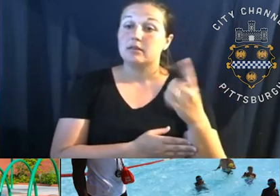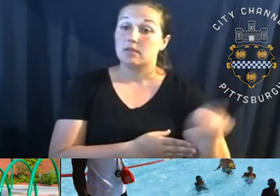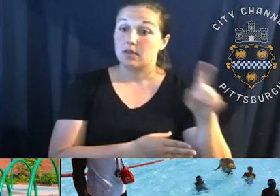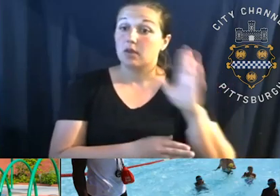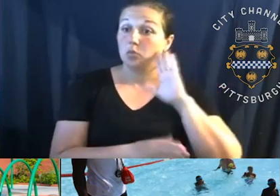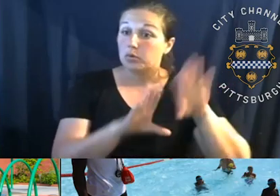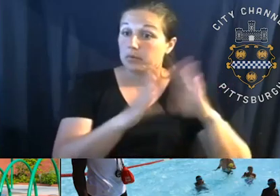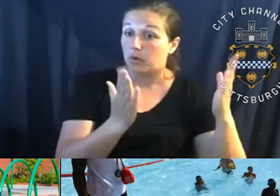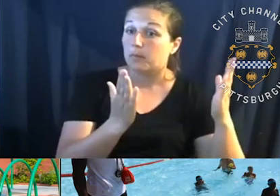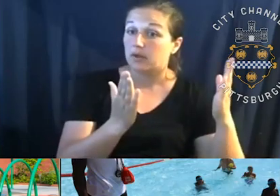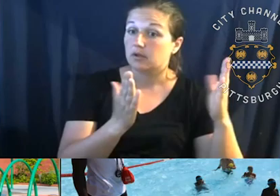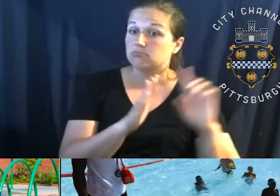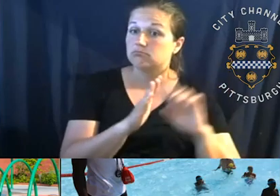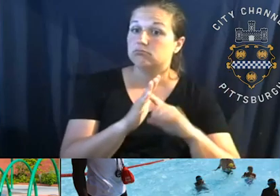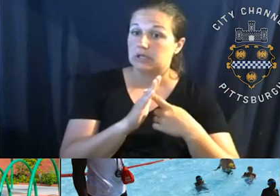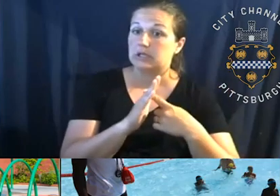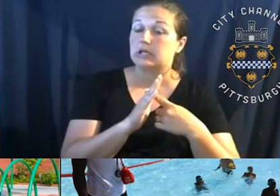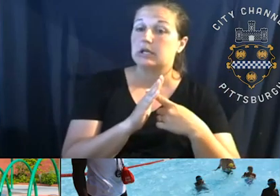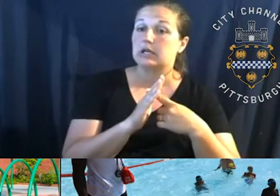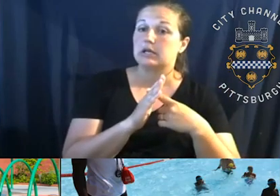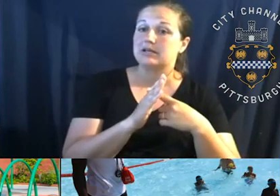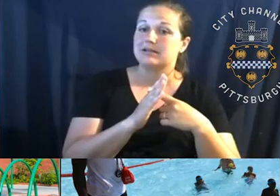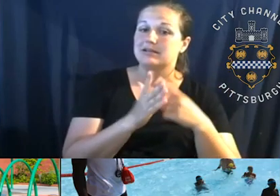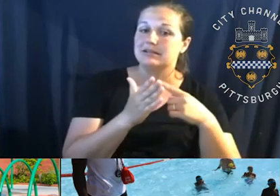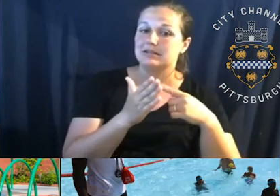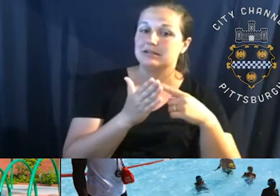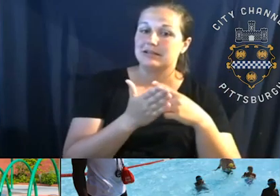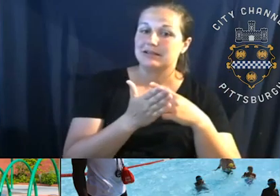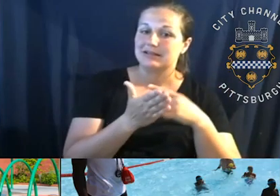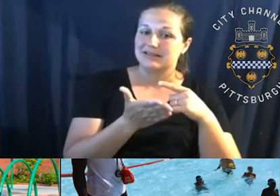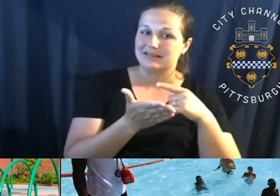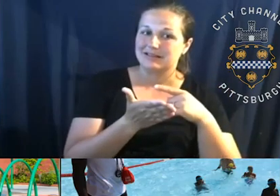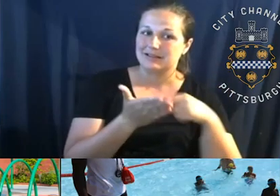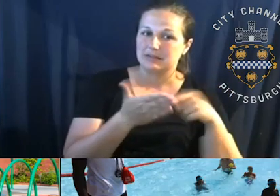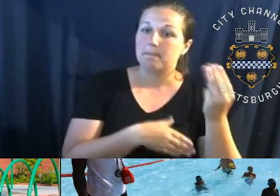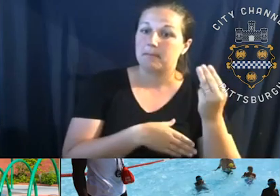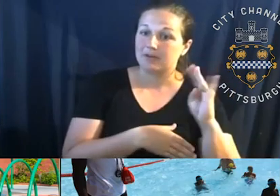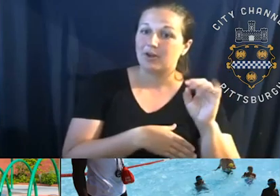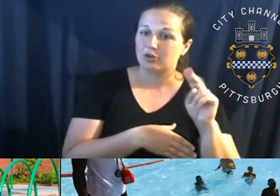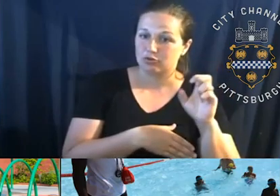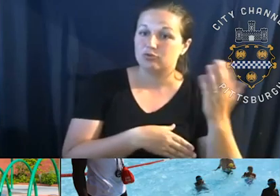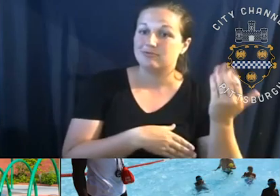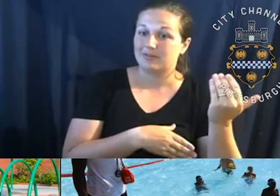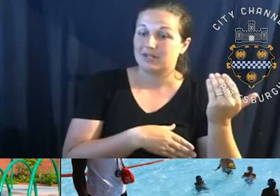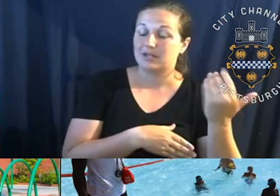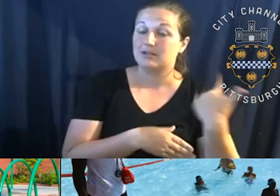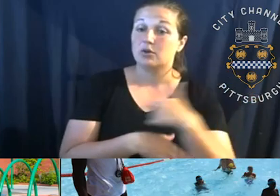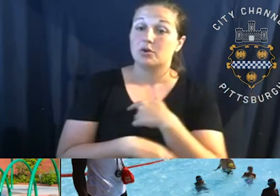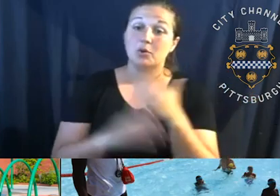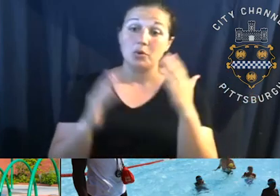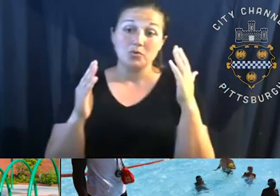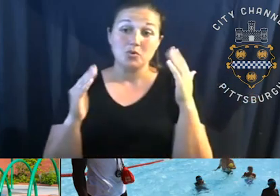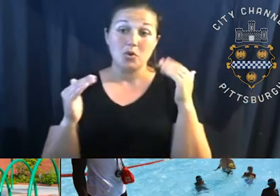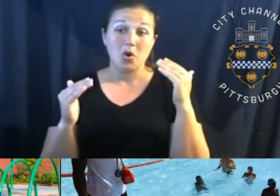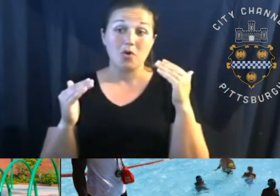open this year, beginning, uh, next this coming Monday, June 15th. Um, so we, we're hoping that we can facilitate those